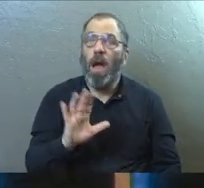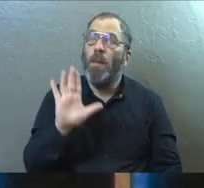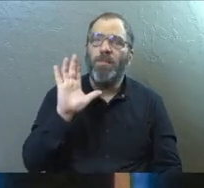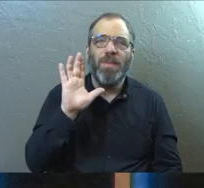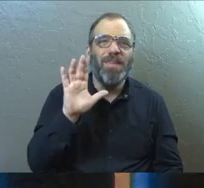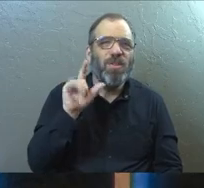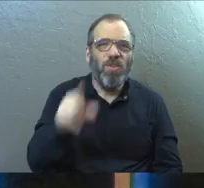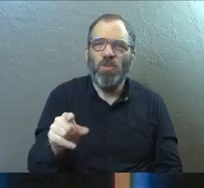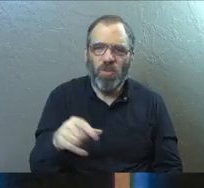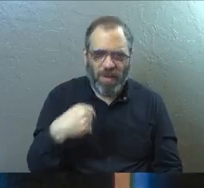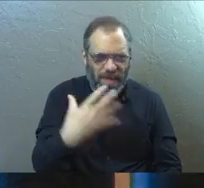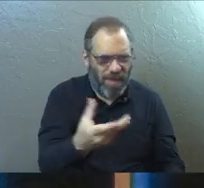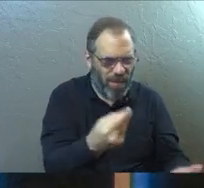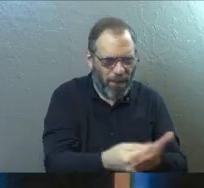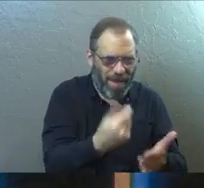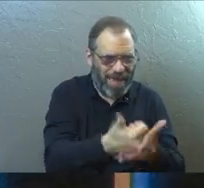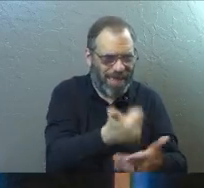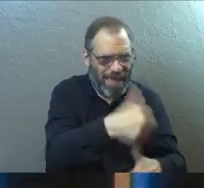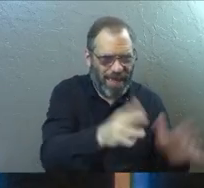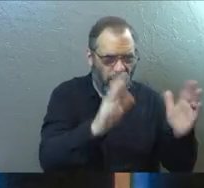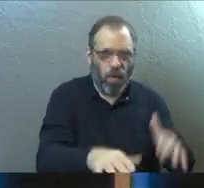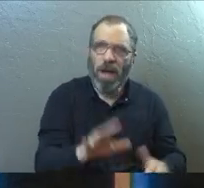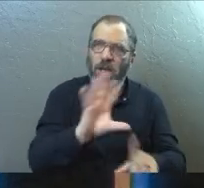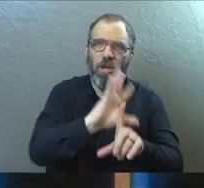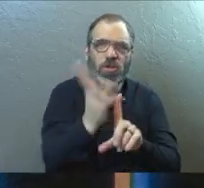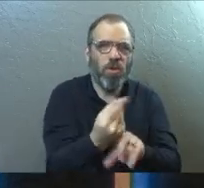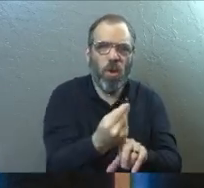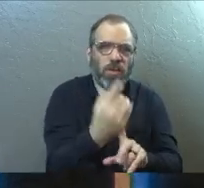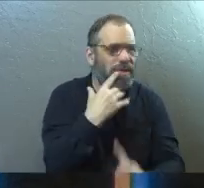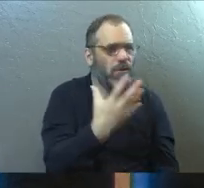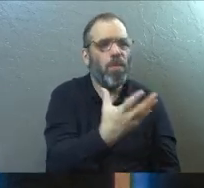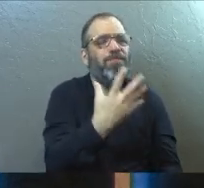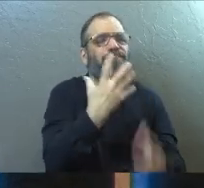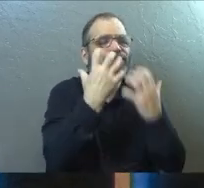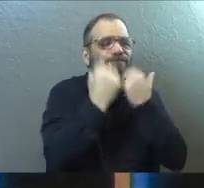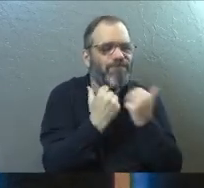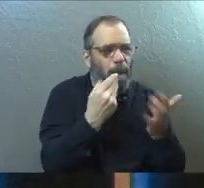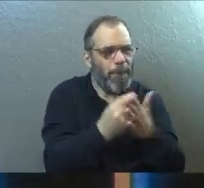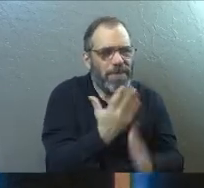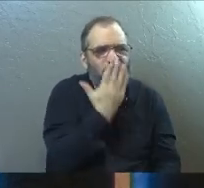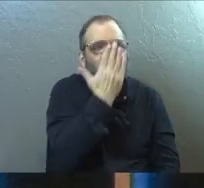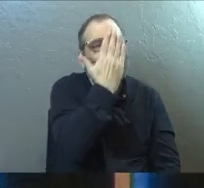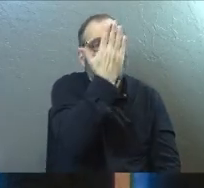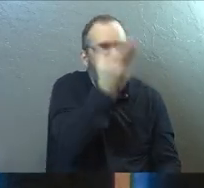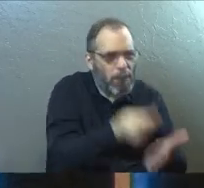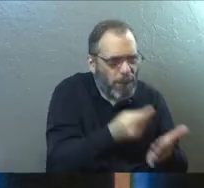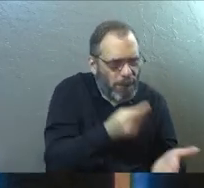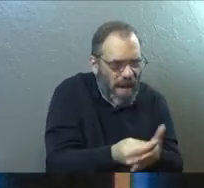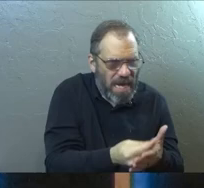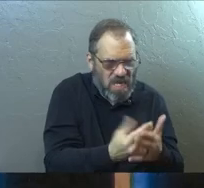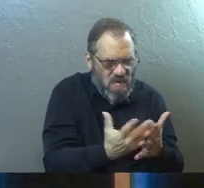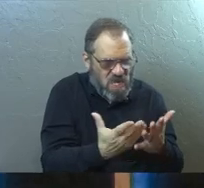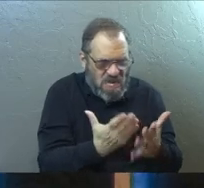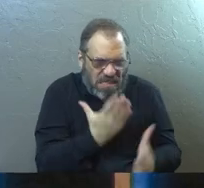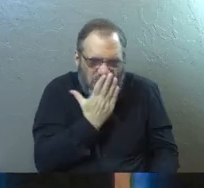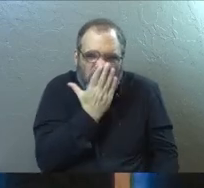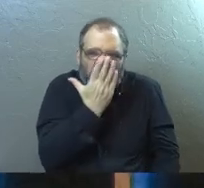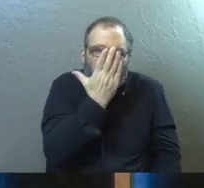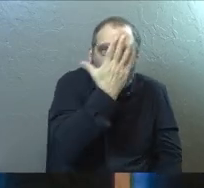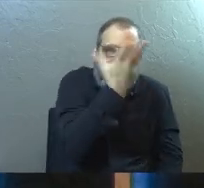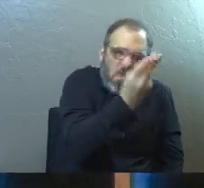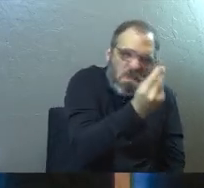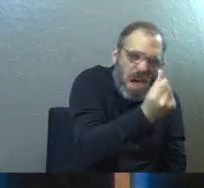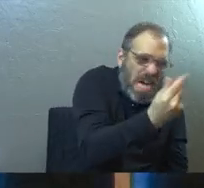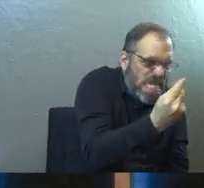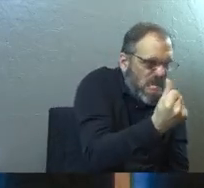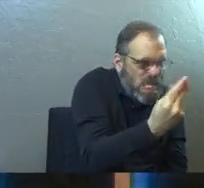You're not going to give money to anybody because your culture doesn't want you to. Your culture wants you to amass more and